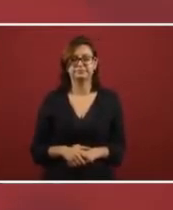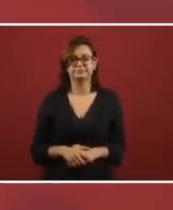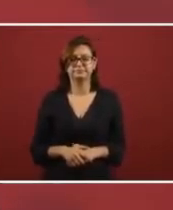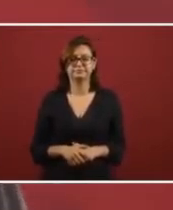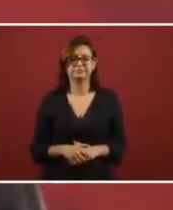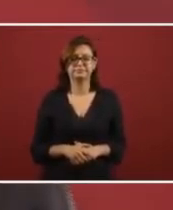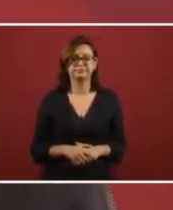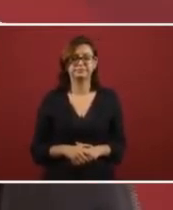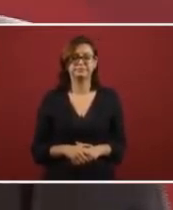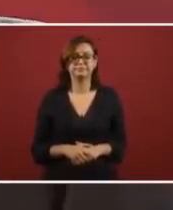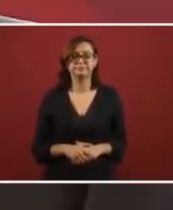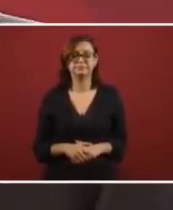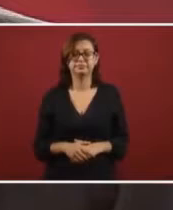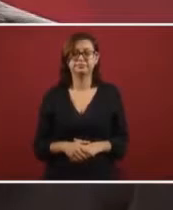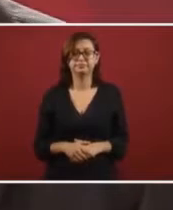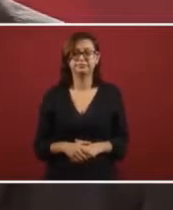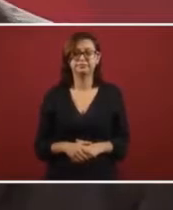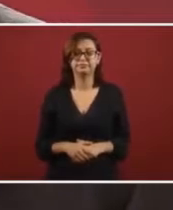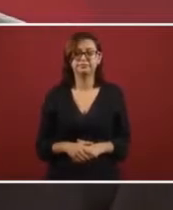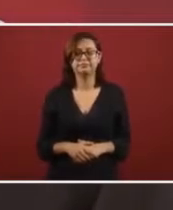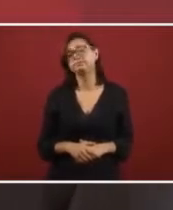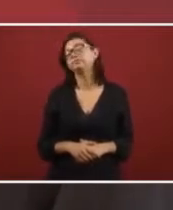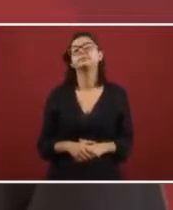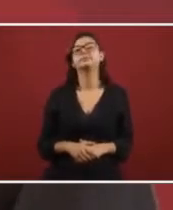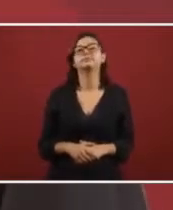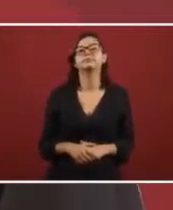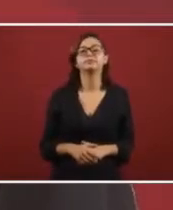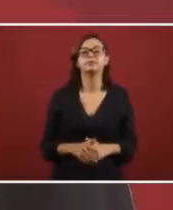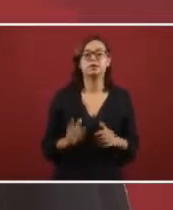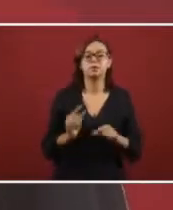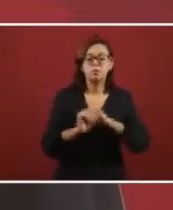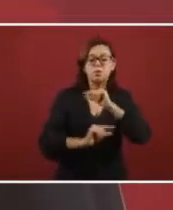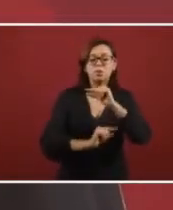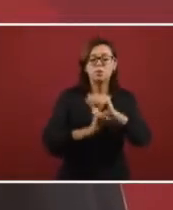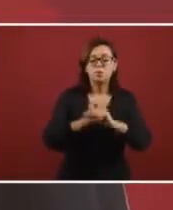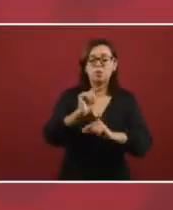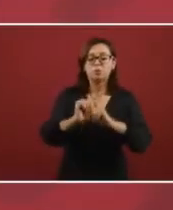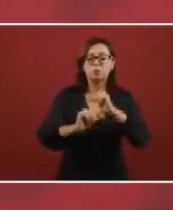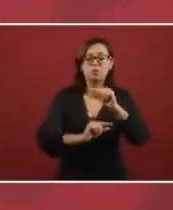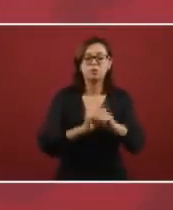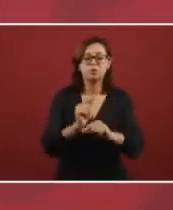as a reserve so that when they finished uh